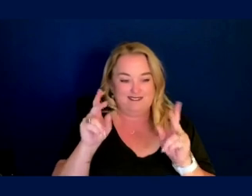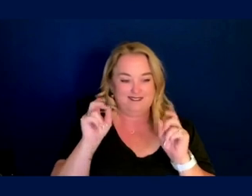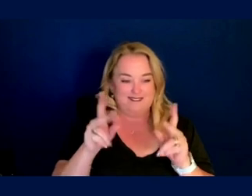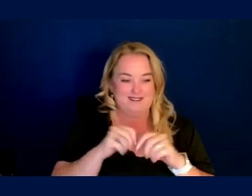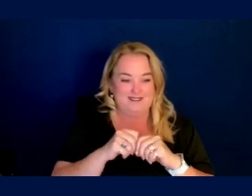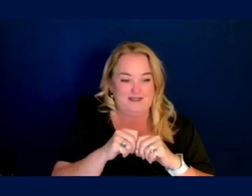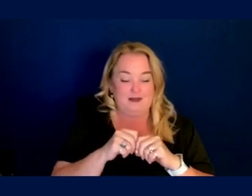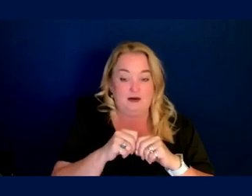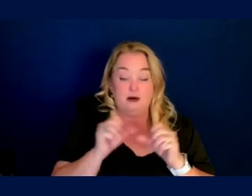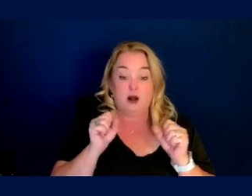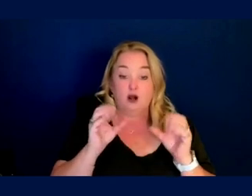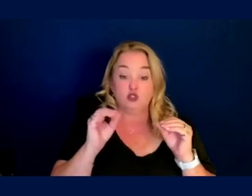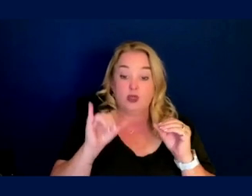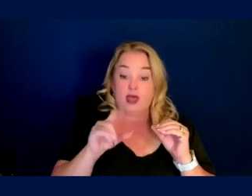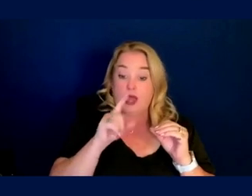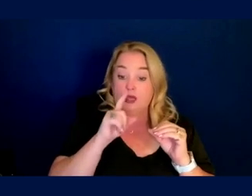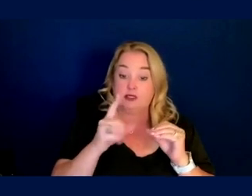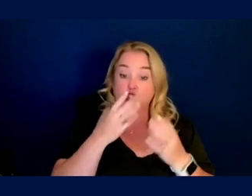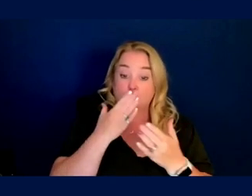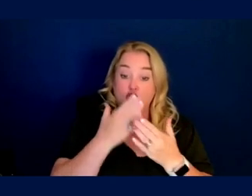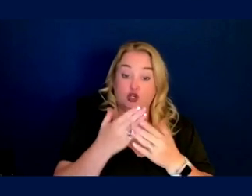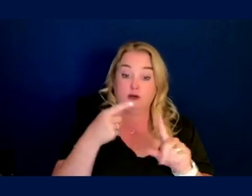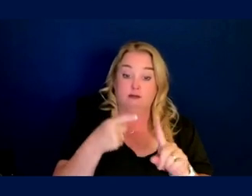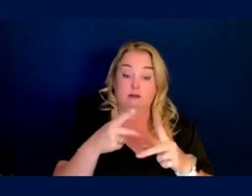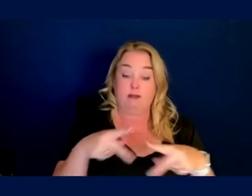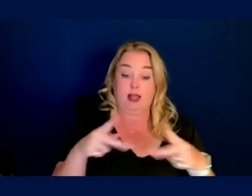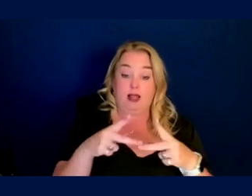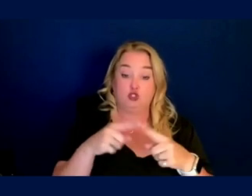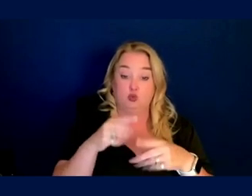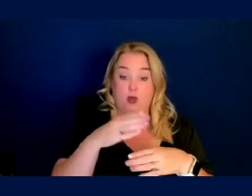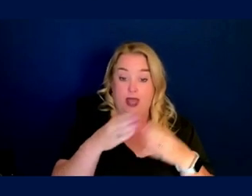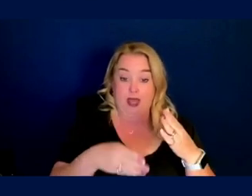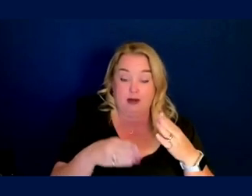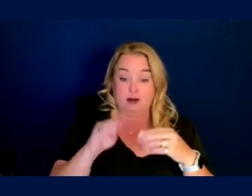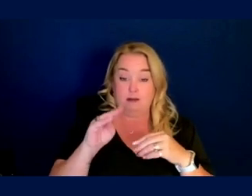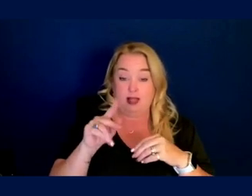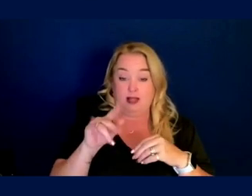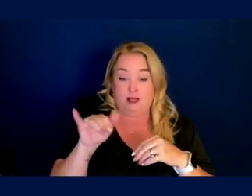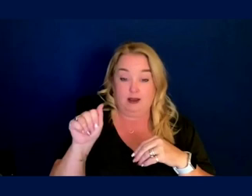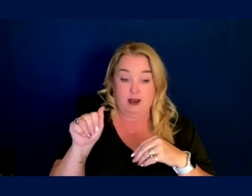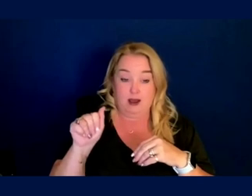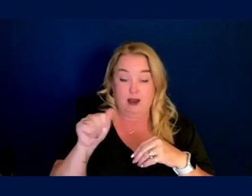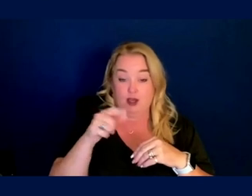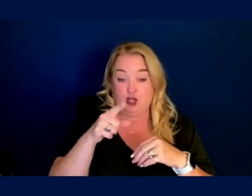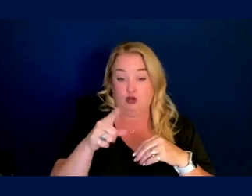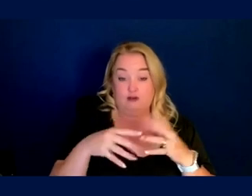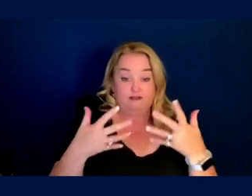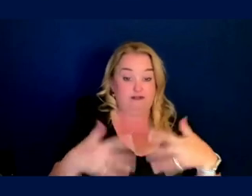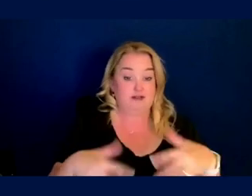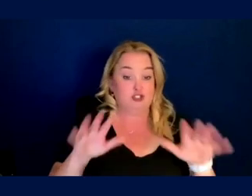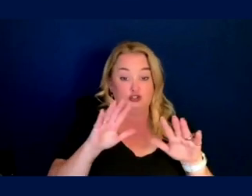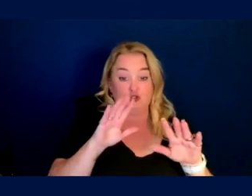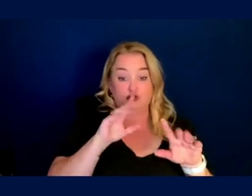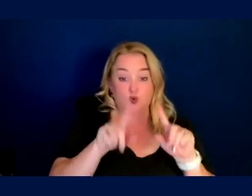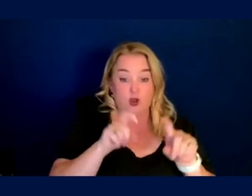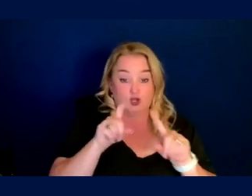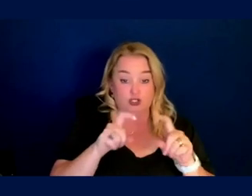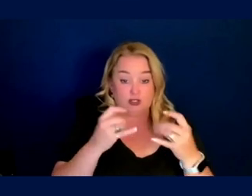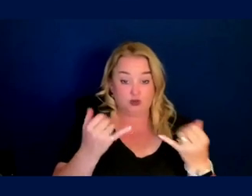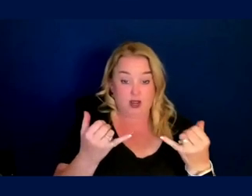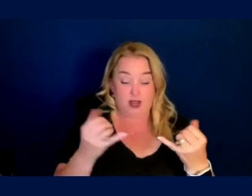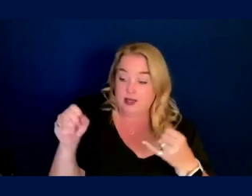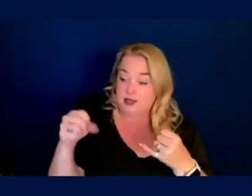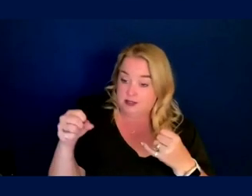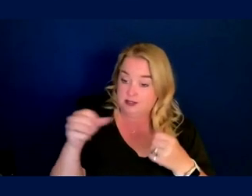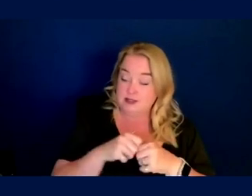So, and that's a good note to end on. So Malika, believe you're tapped out on questions for now, right? That is correct.